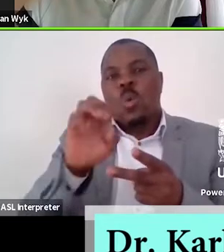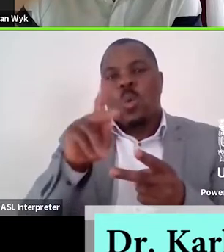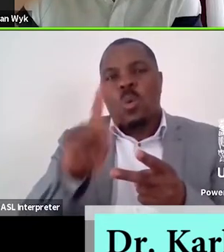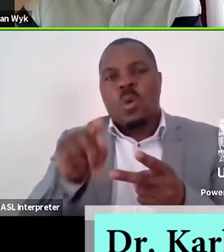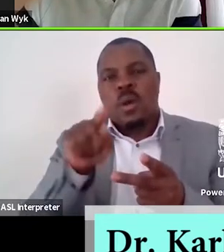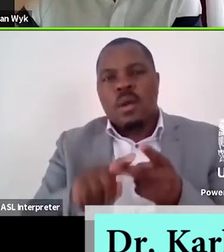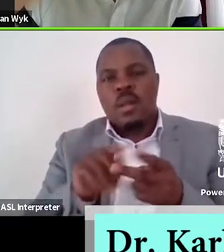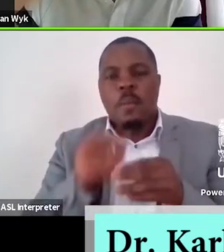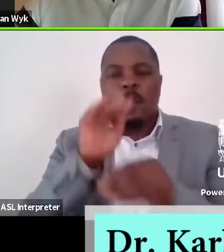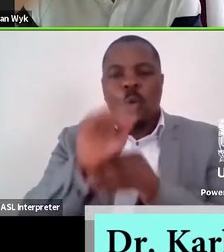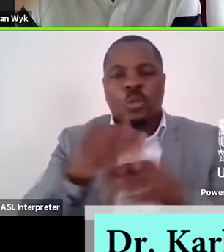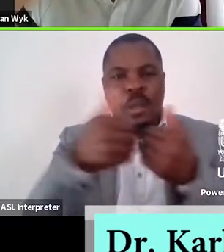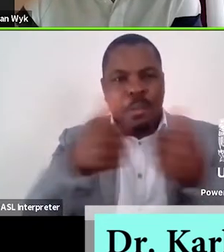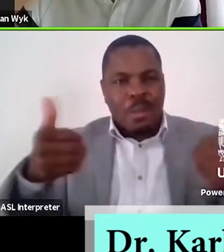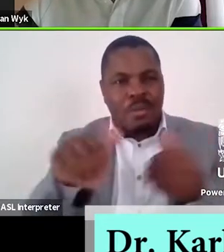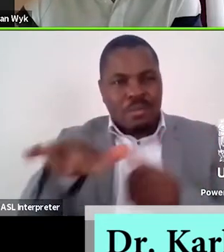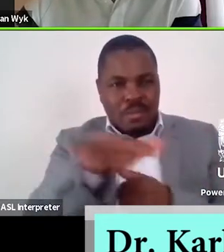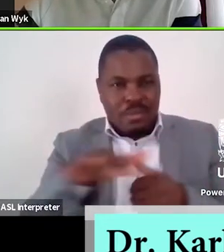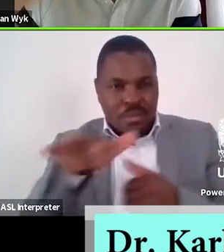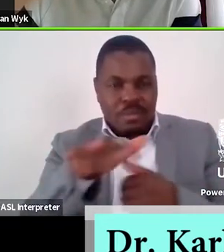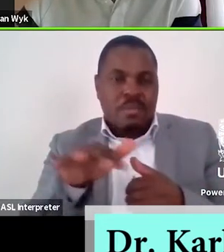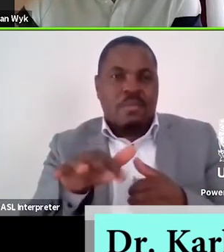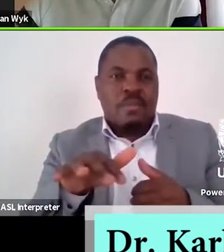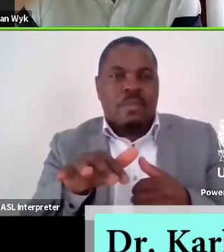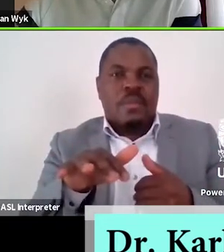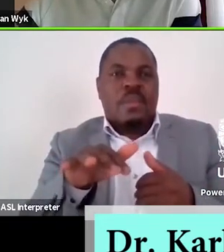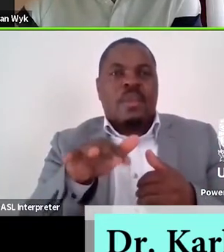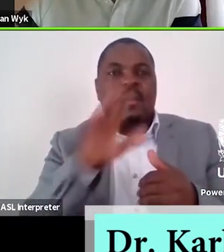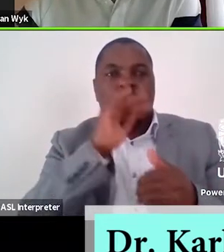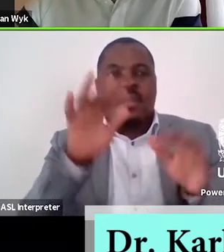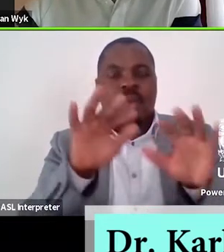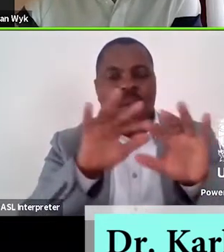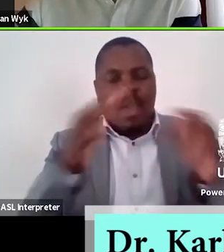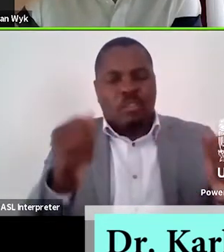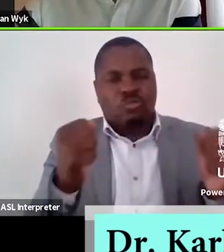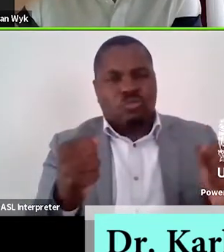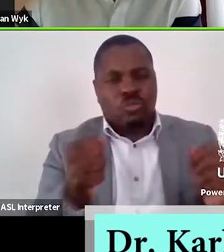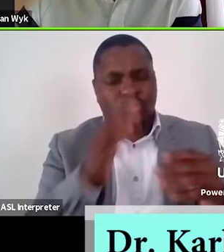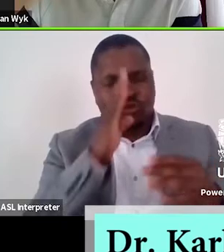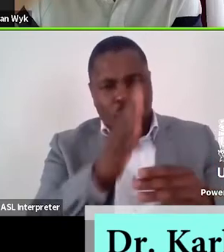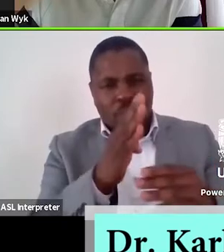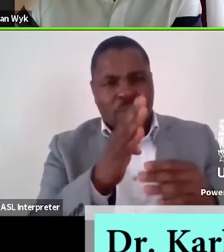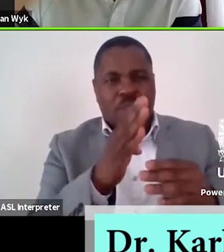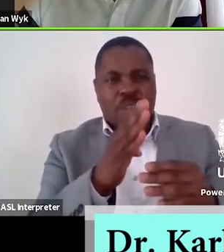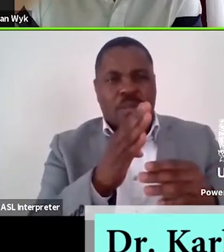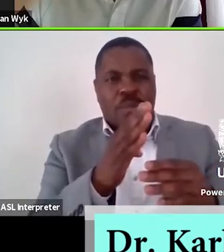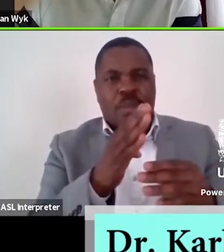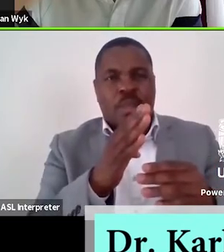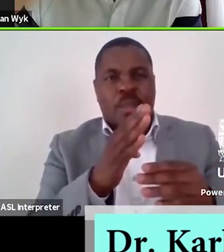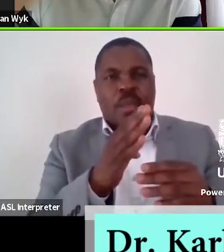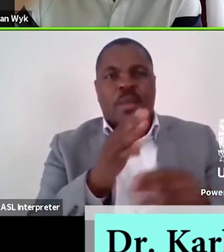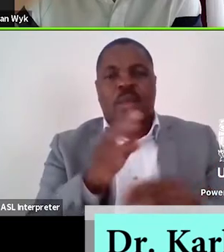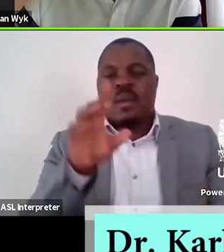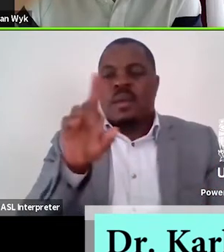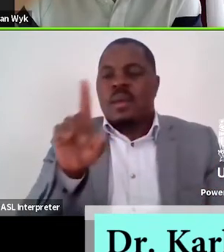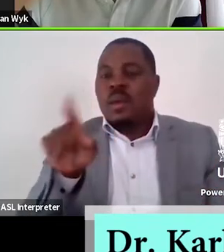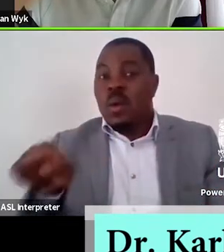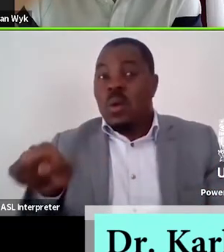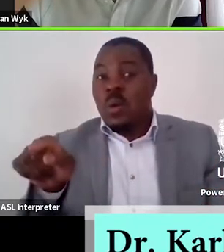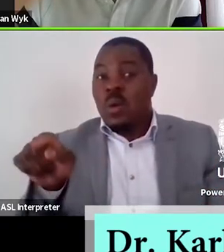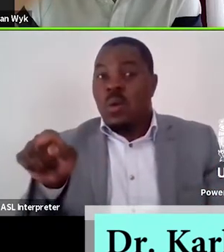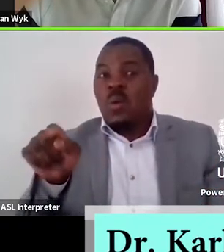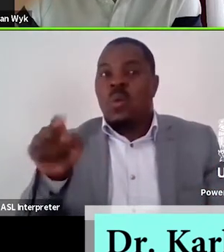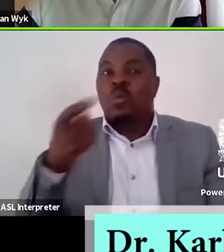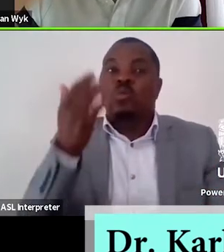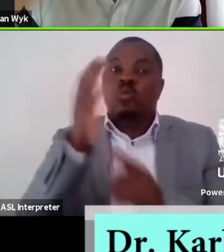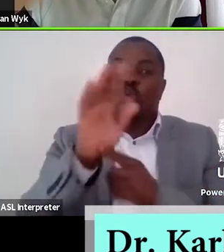taking its cue of course from France's The Wretched of the Earth and Sato's introduction thereof, Derek Hook provides a psychoanalytic reading of the years